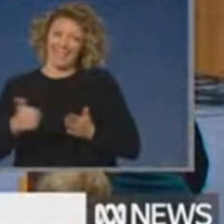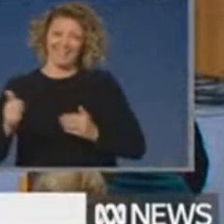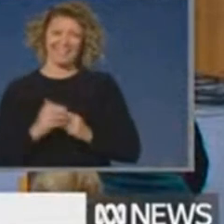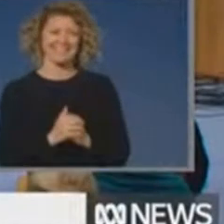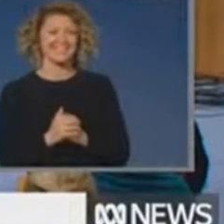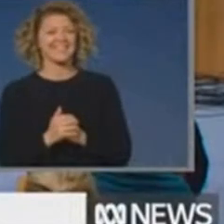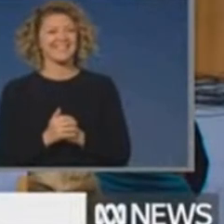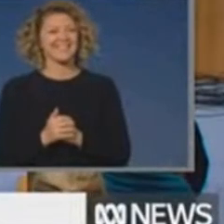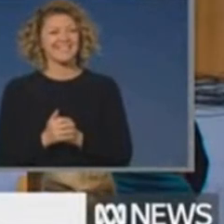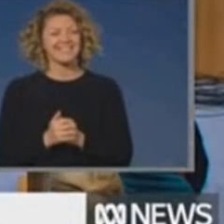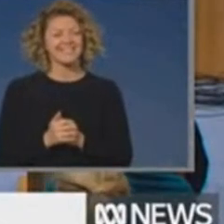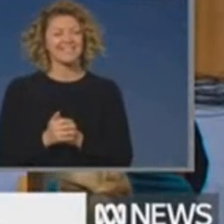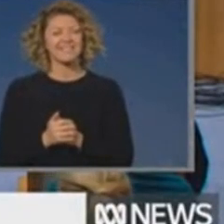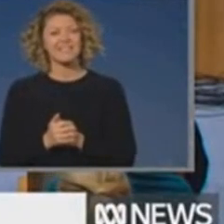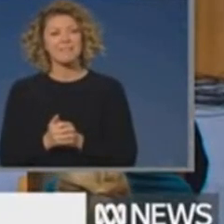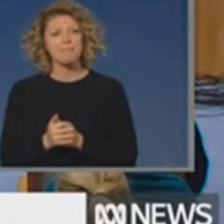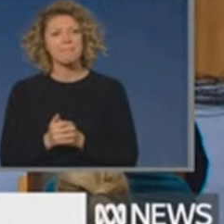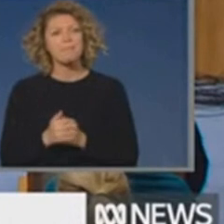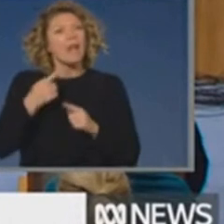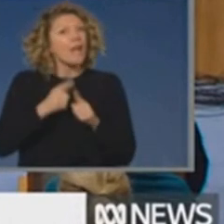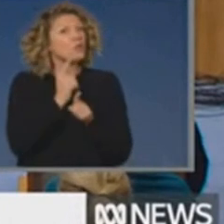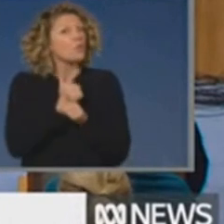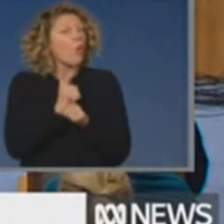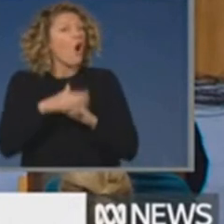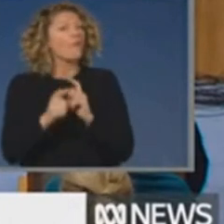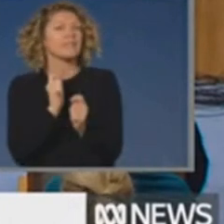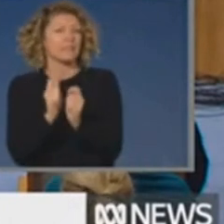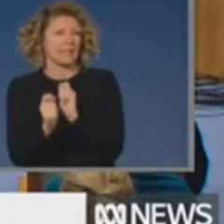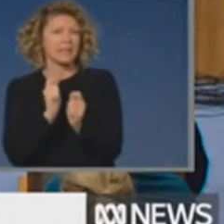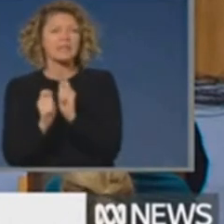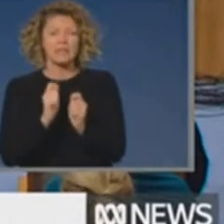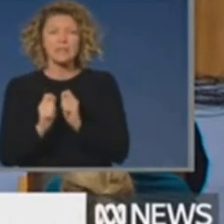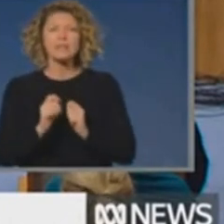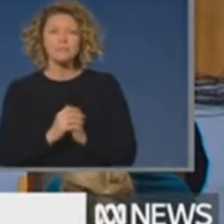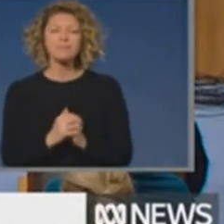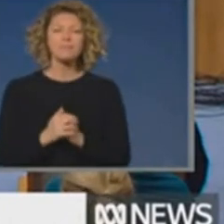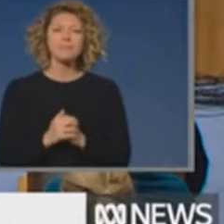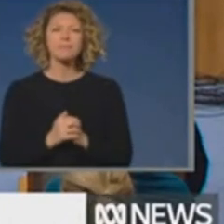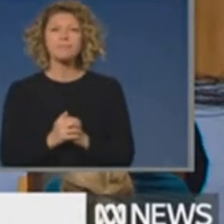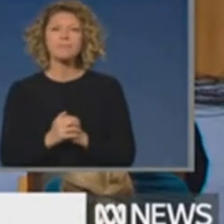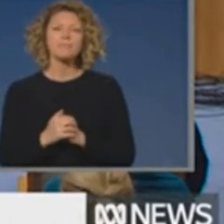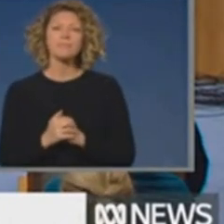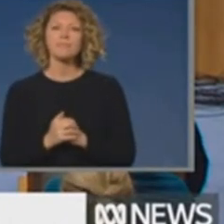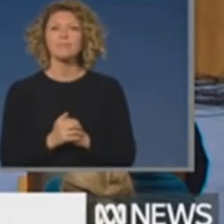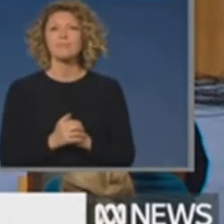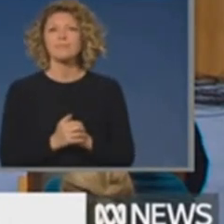And I will also talk a little about testing capacity and the pandemic intelligence plan. So